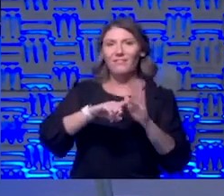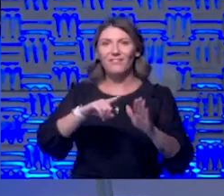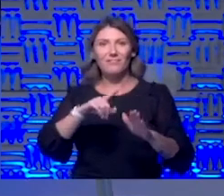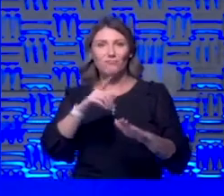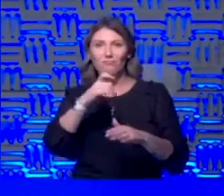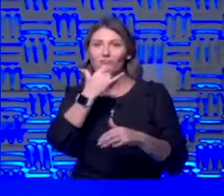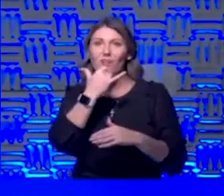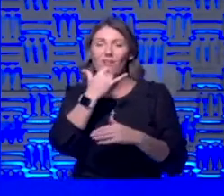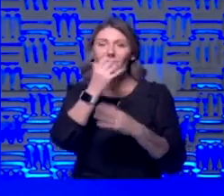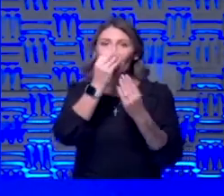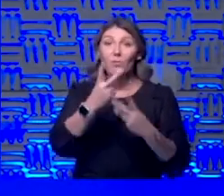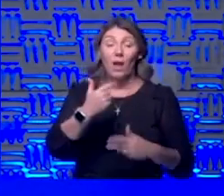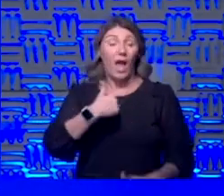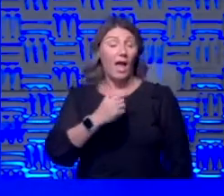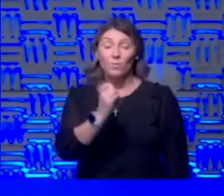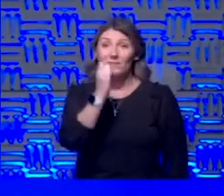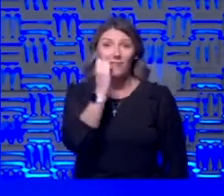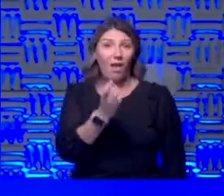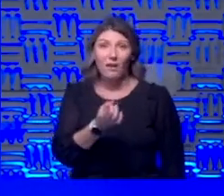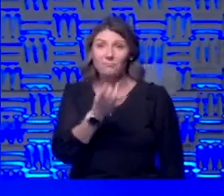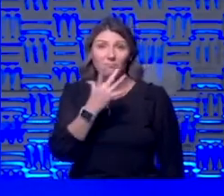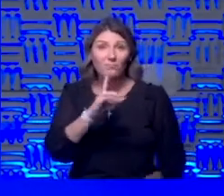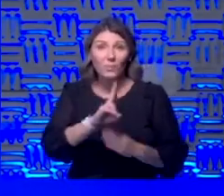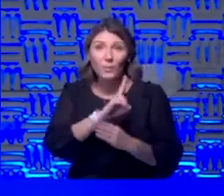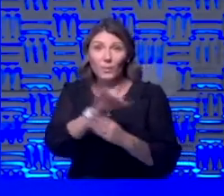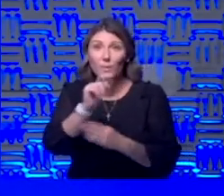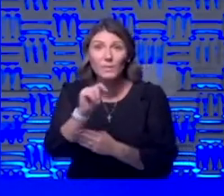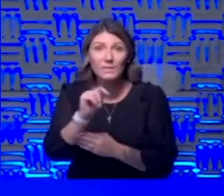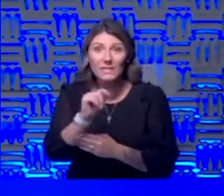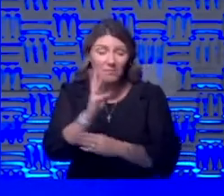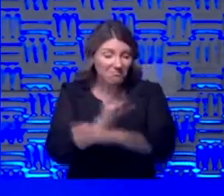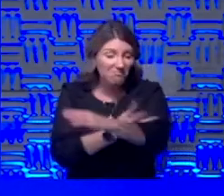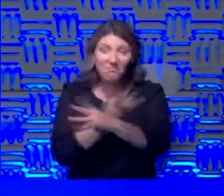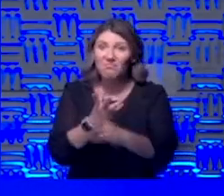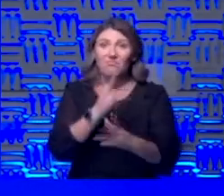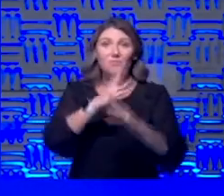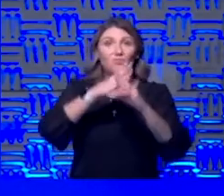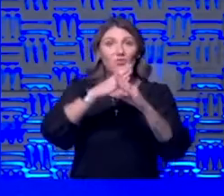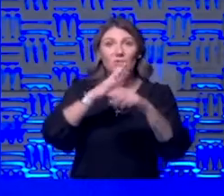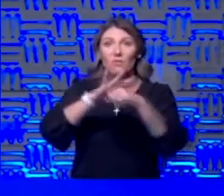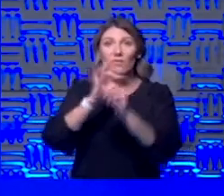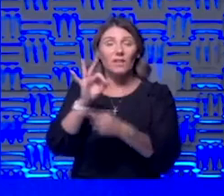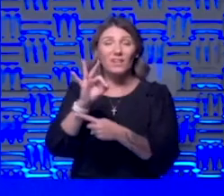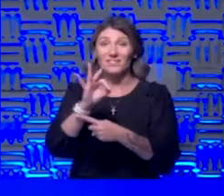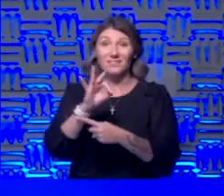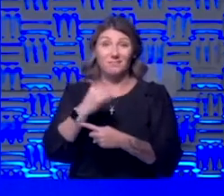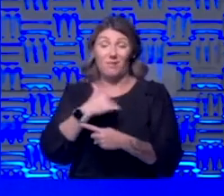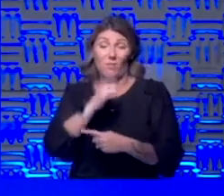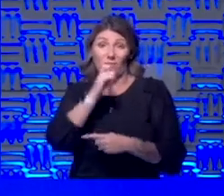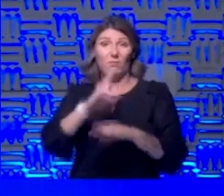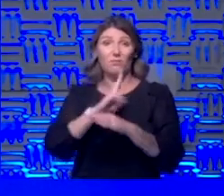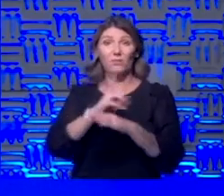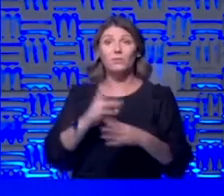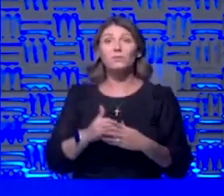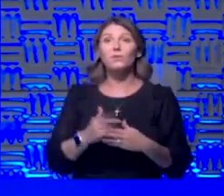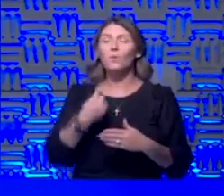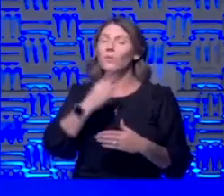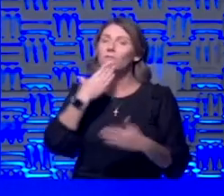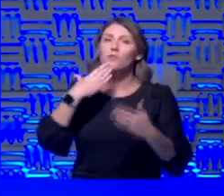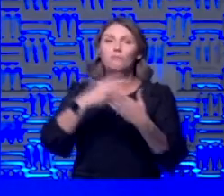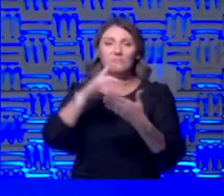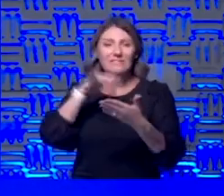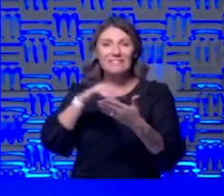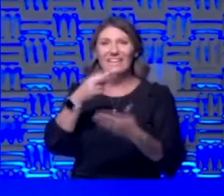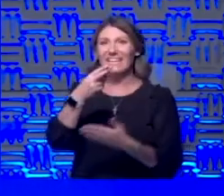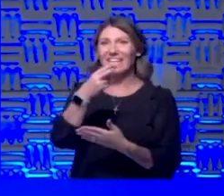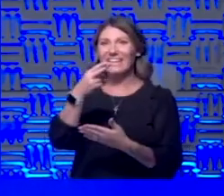wouldn't i wouldn't take it if i had covet 19 i wouldn't take it to protect against covet 19 we had very good studies the